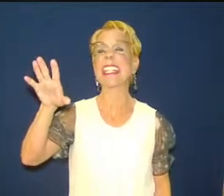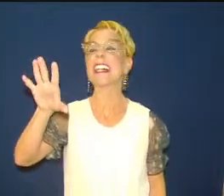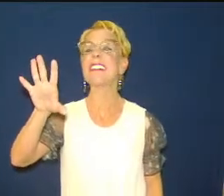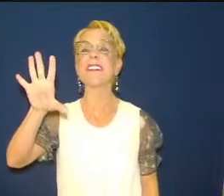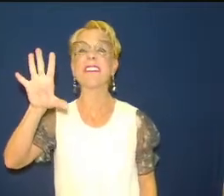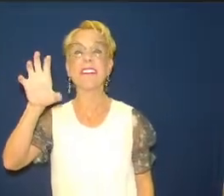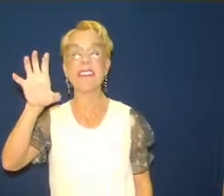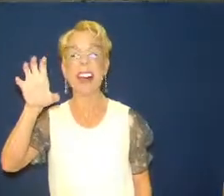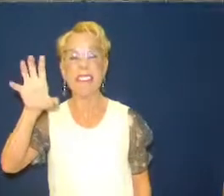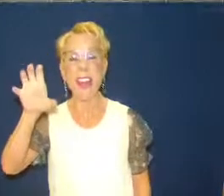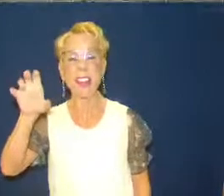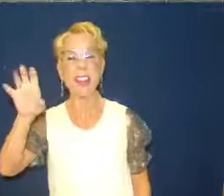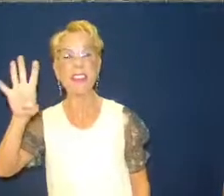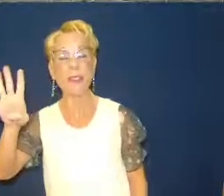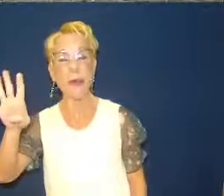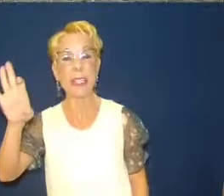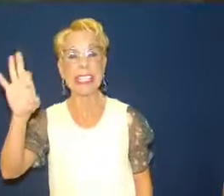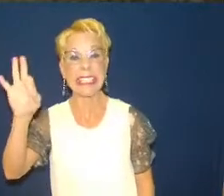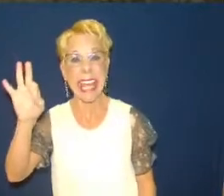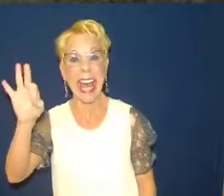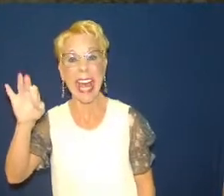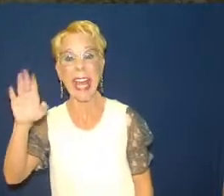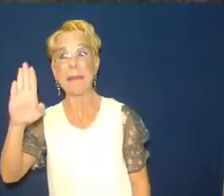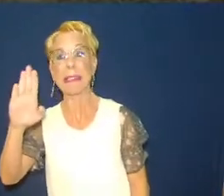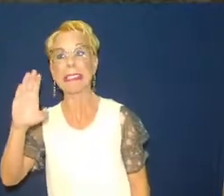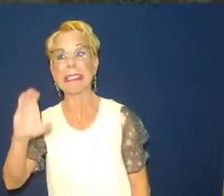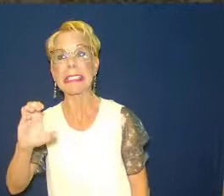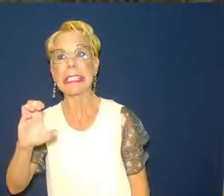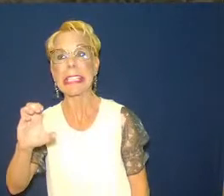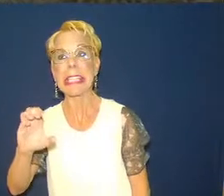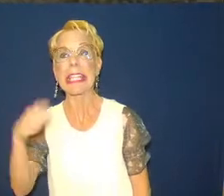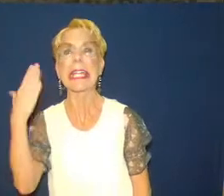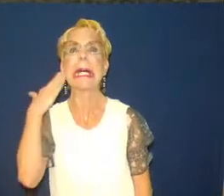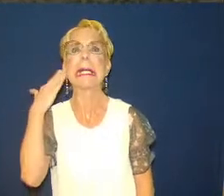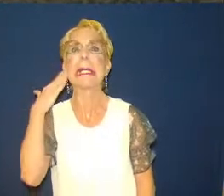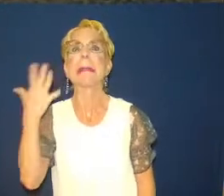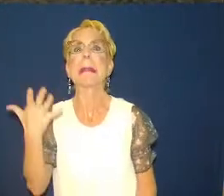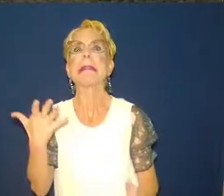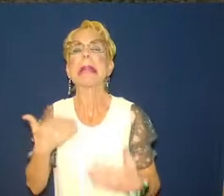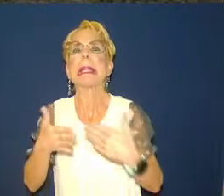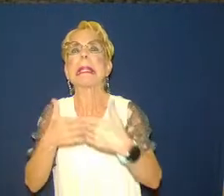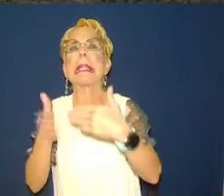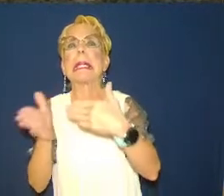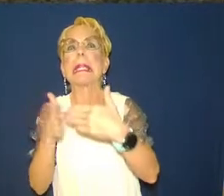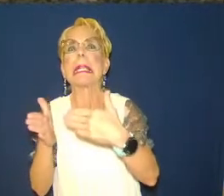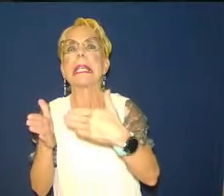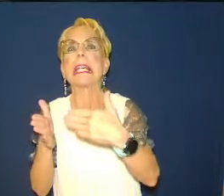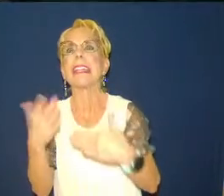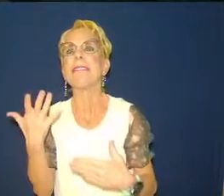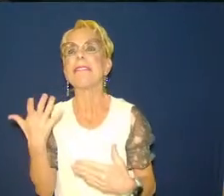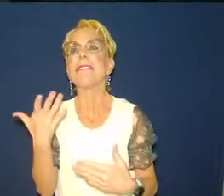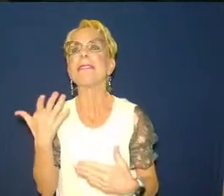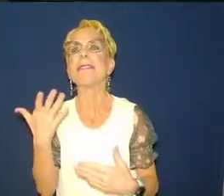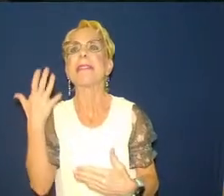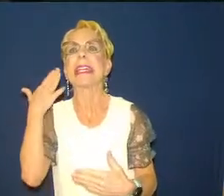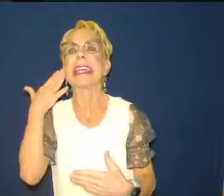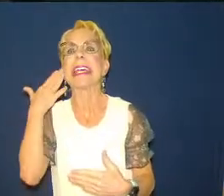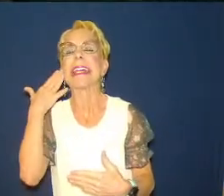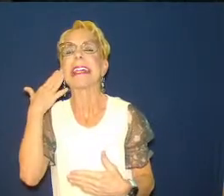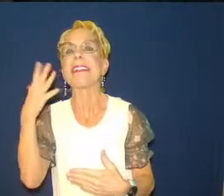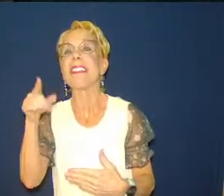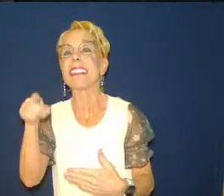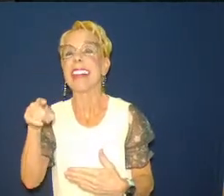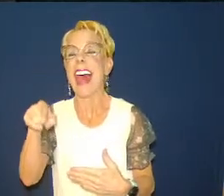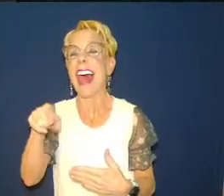soldiers scaled the rock face at night and opened the gates to the Persians. He learned the secret route up after watching